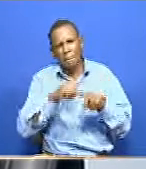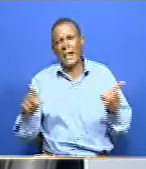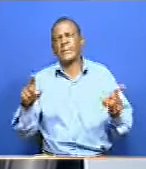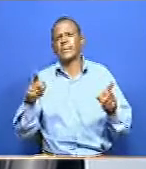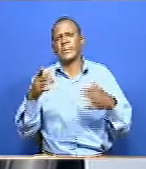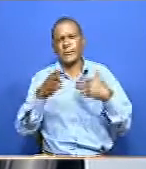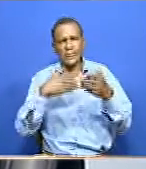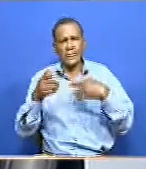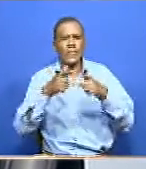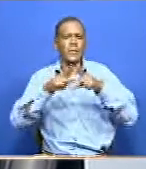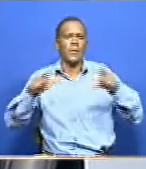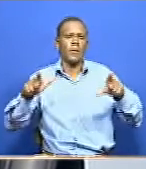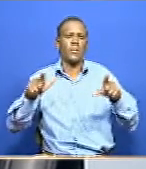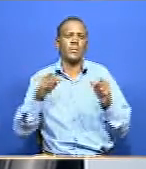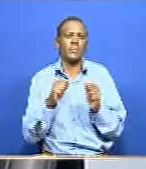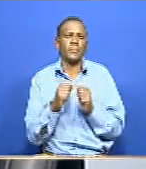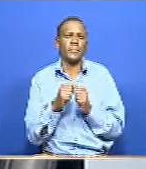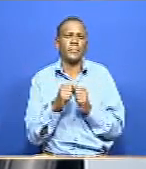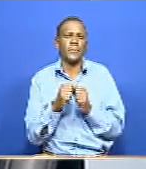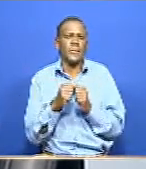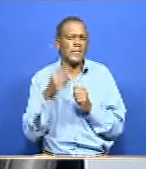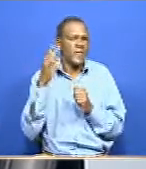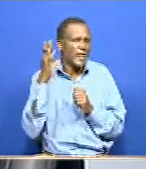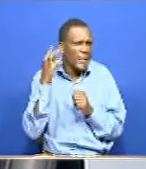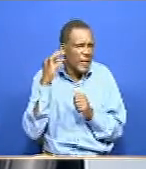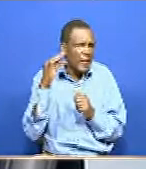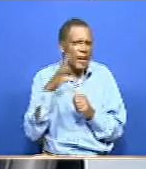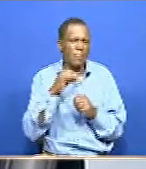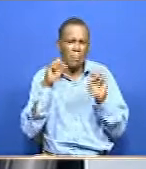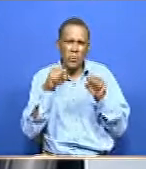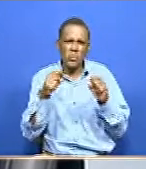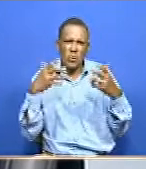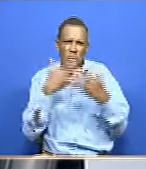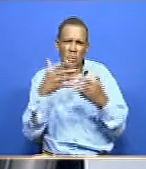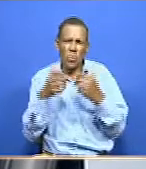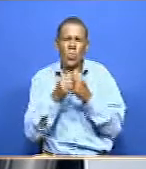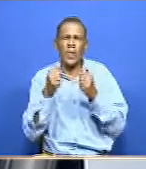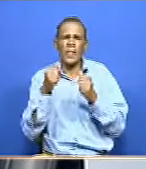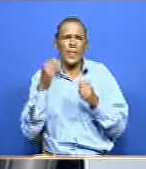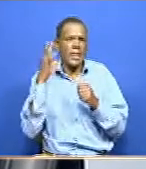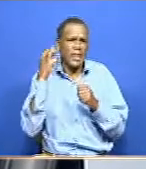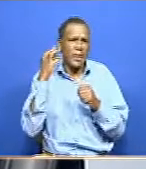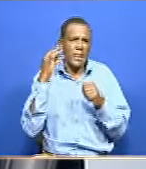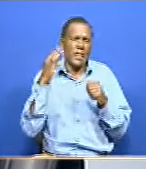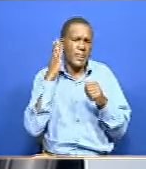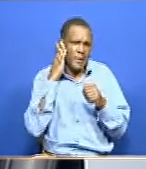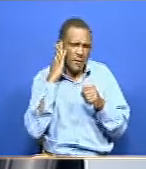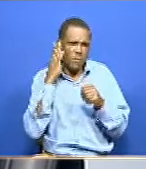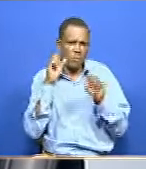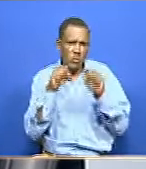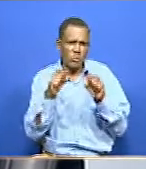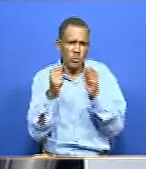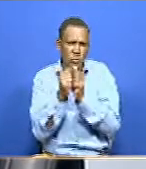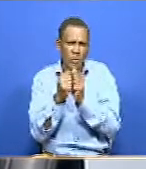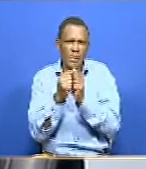element between the hearing and the, you know, the deaf person. And that's why we are more on mainstreaming and breaking that specific barrier for communication